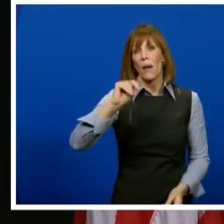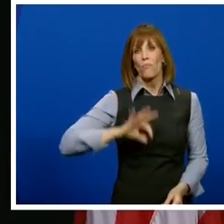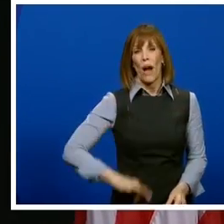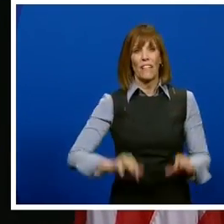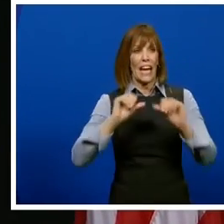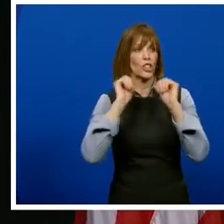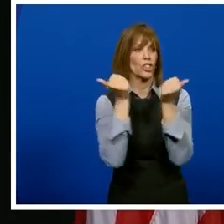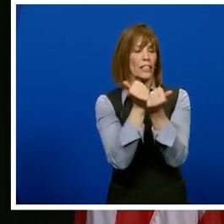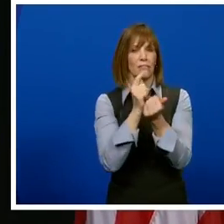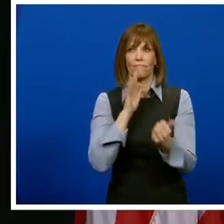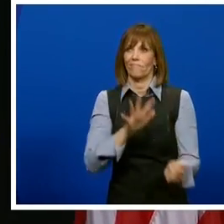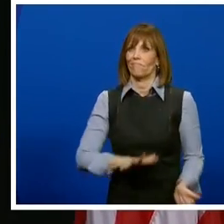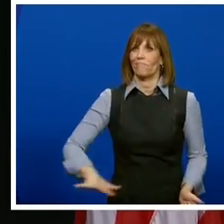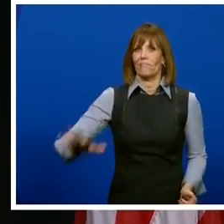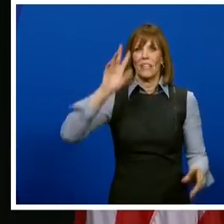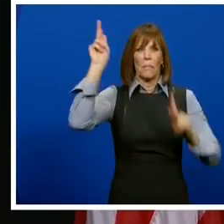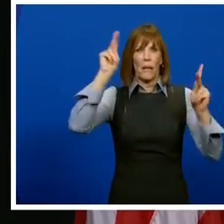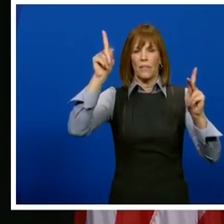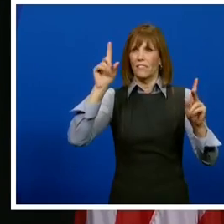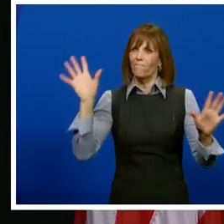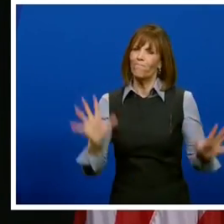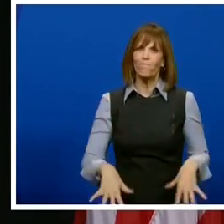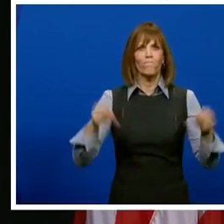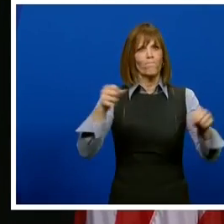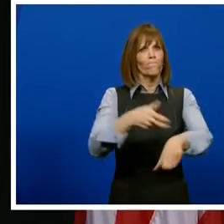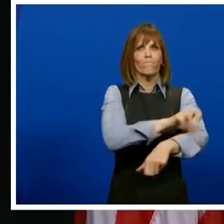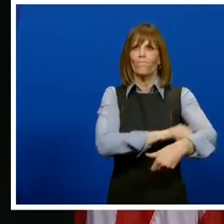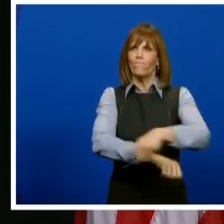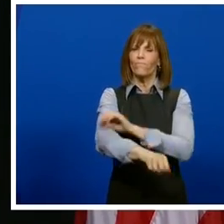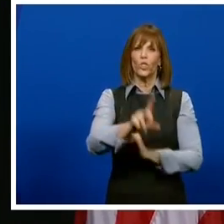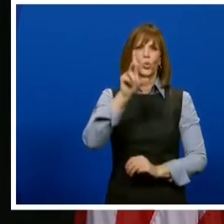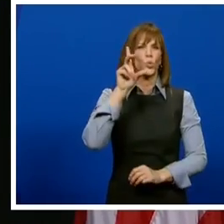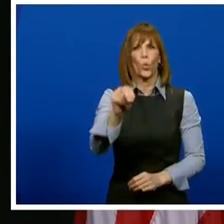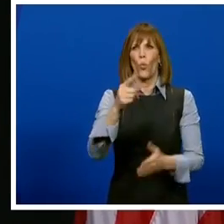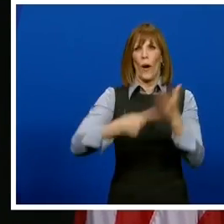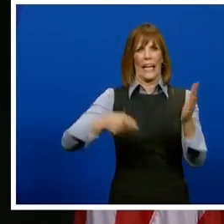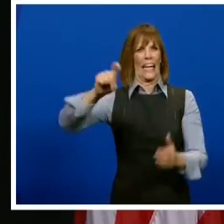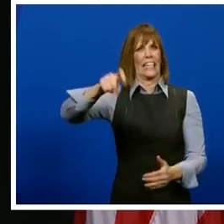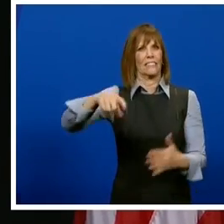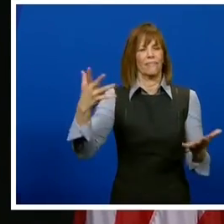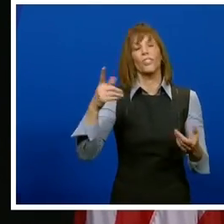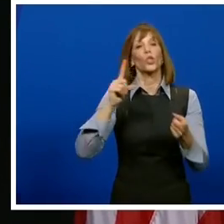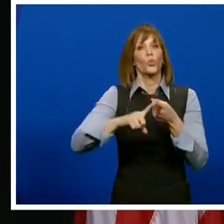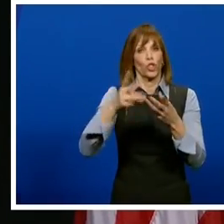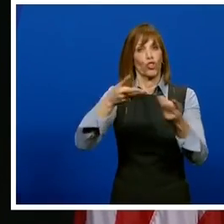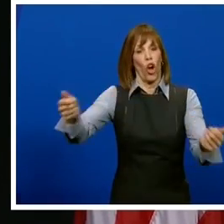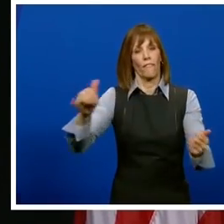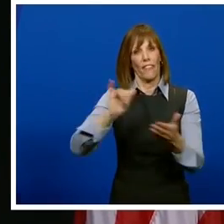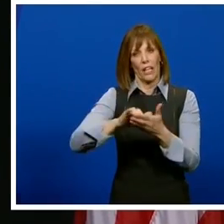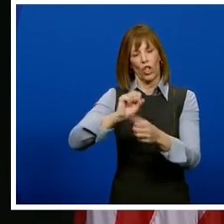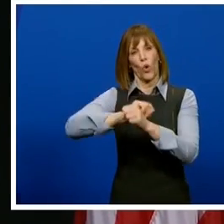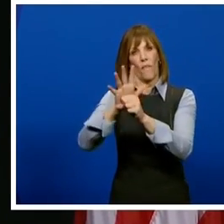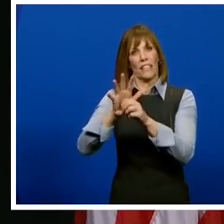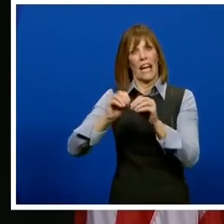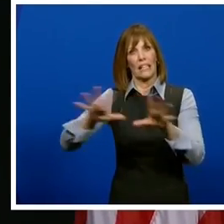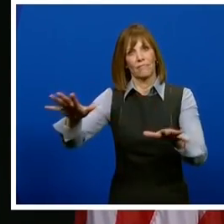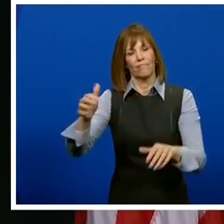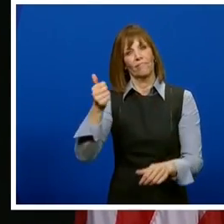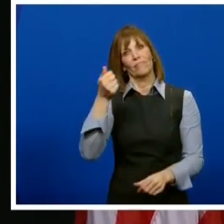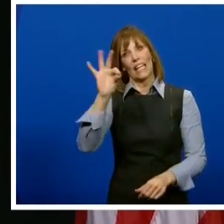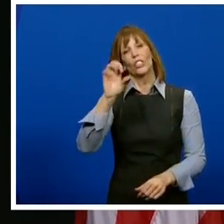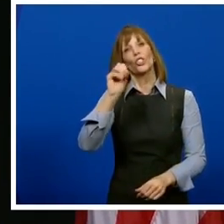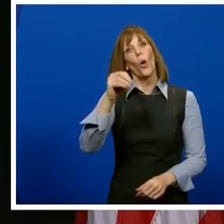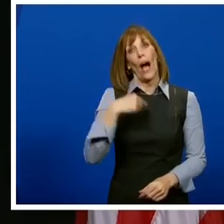across the board. People have stepped up and did what they needed to do to address COVID-19. And so I'm really